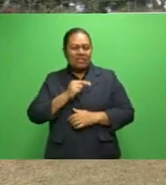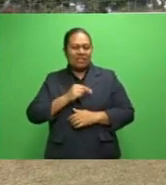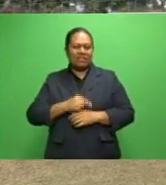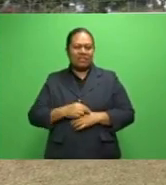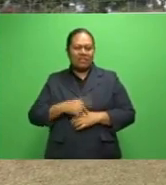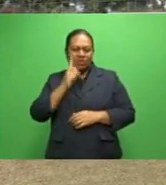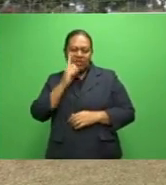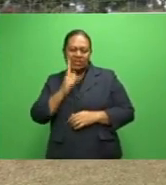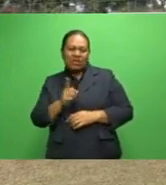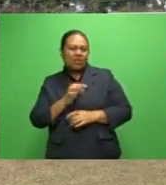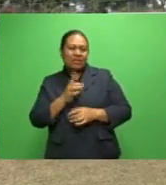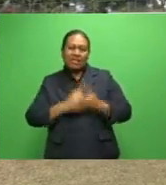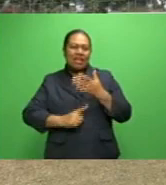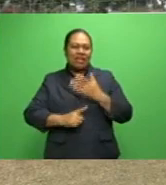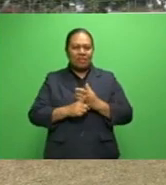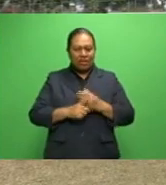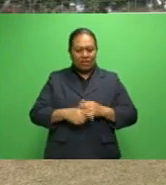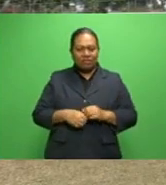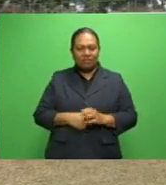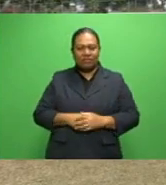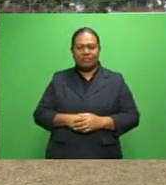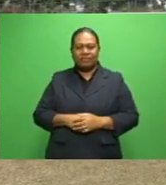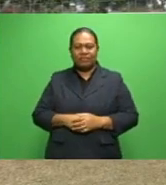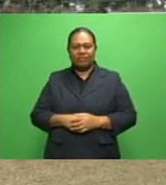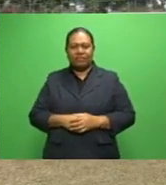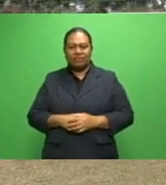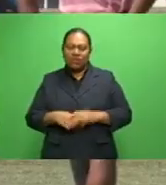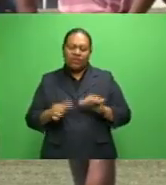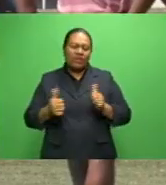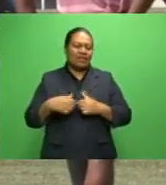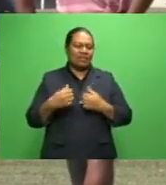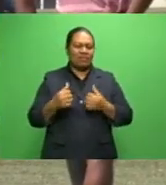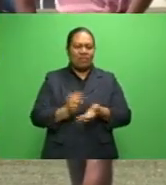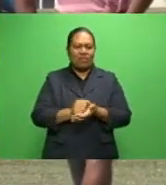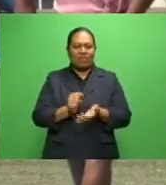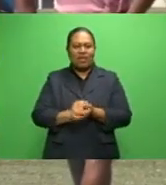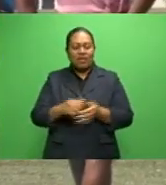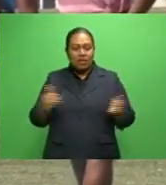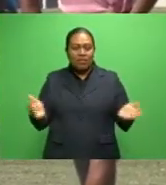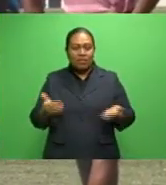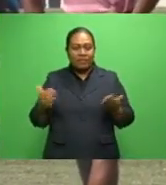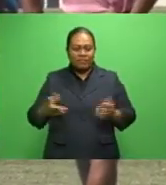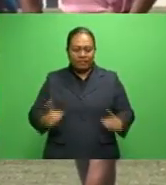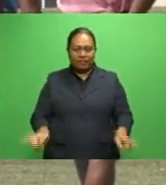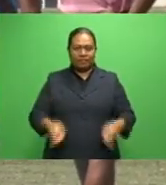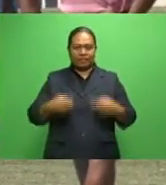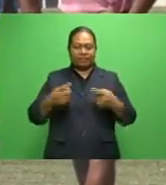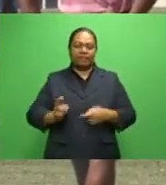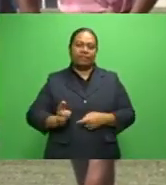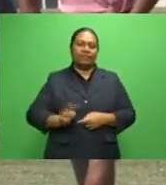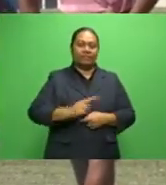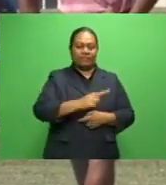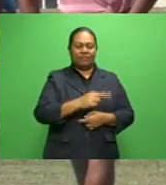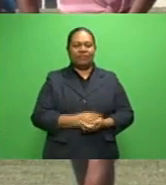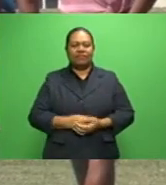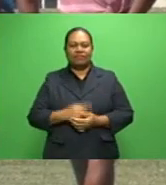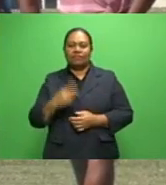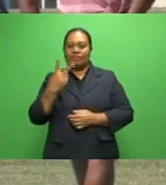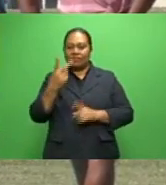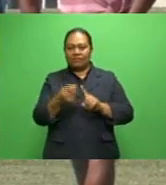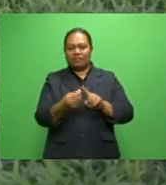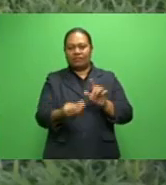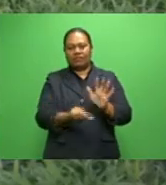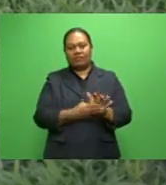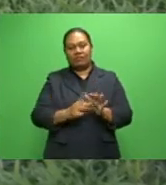on our midfield and our striking force in order to finish up the game. Bar play the Delta One automotive repairs Rewa side at 2 p.m.